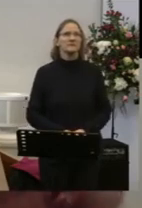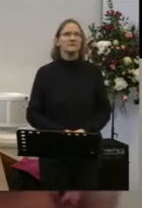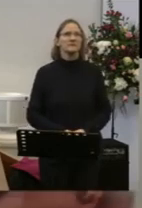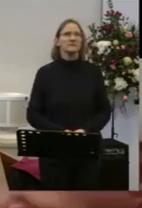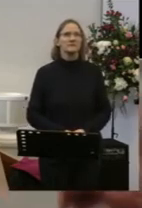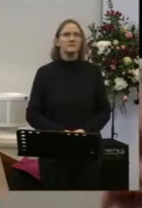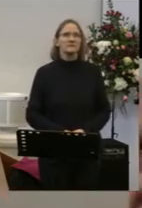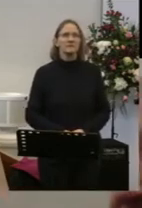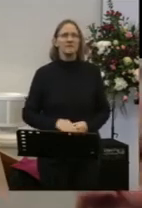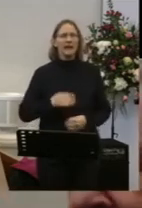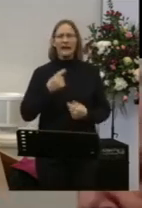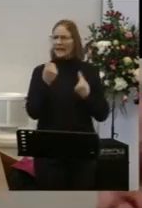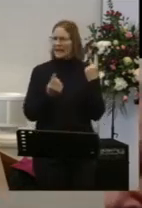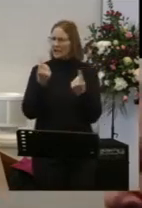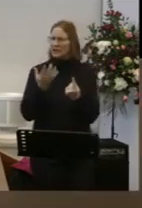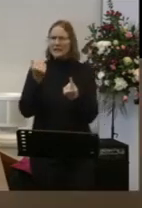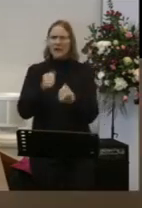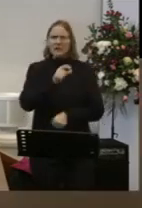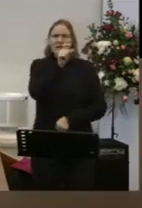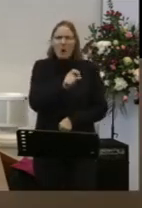We all have that person in our lives